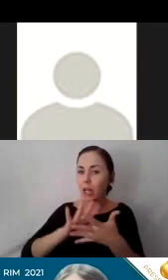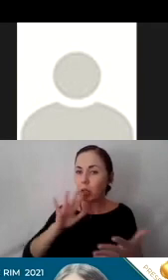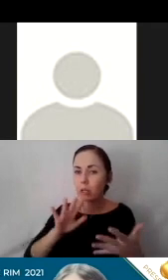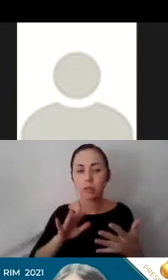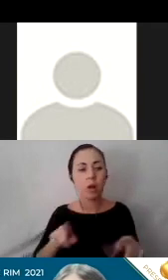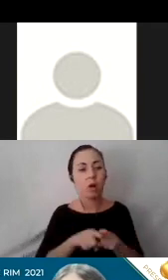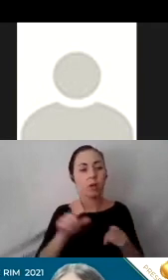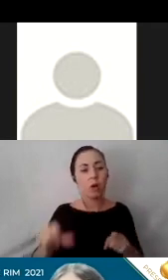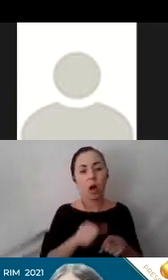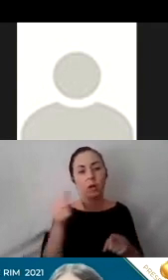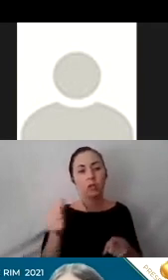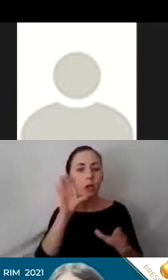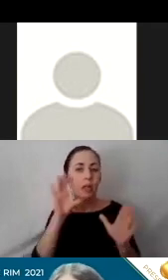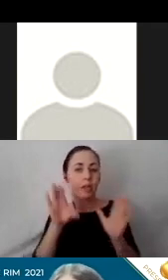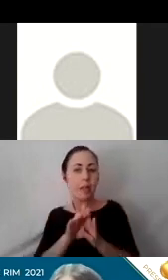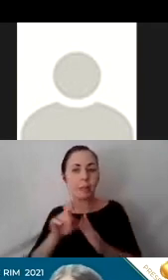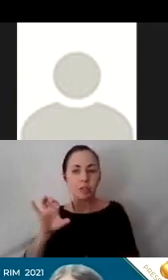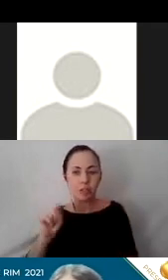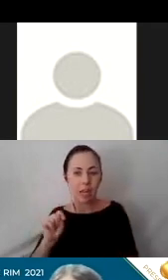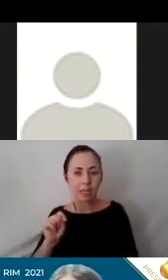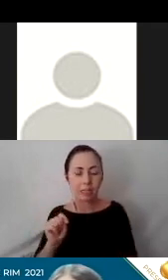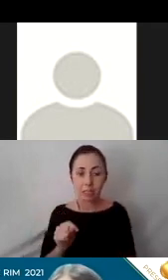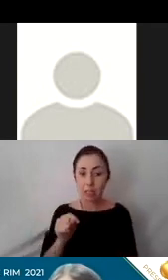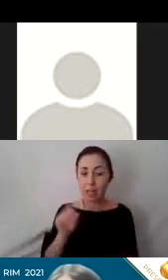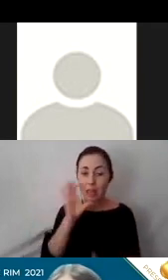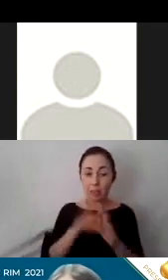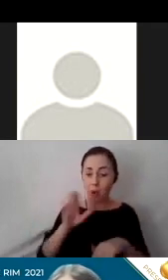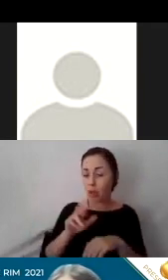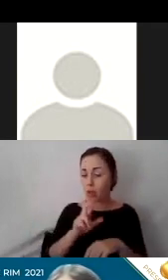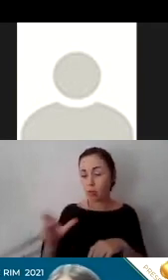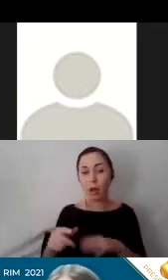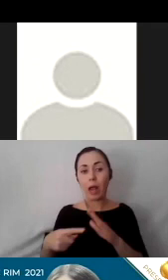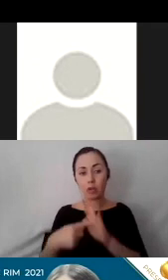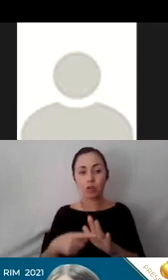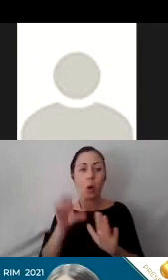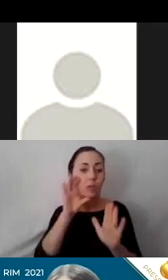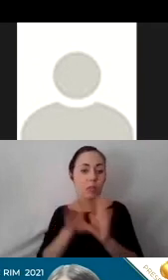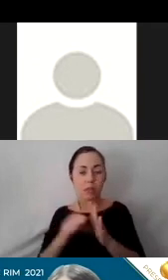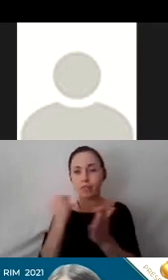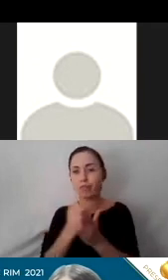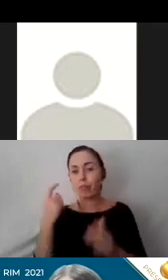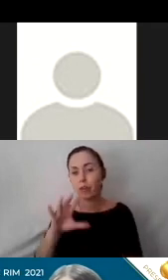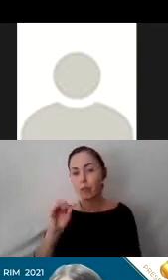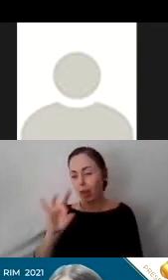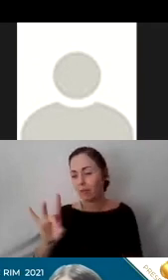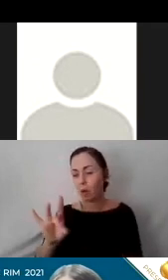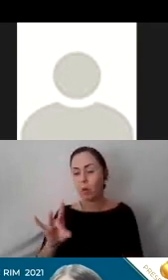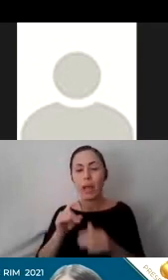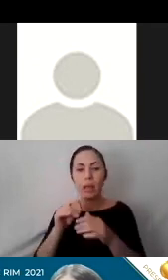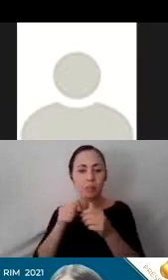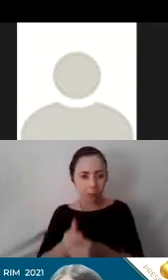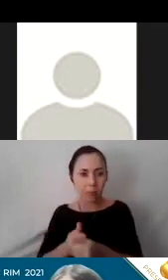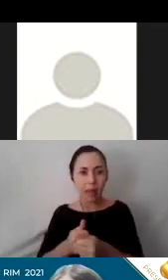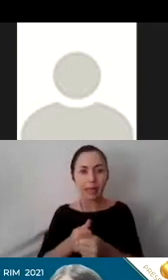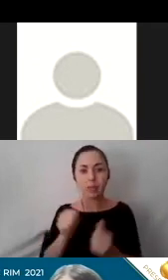alternative image text. And the image on the right shows a logo for 508 compliance with a hand, eye, and ear symbol